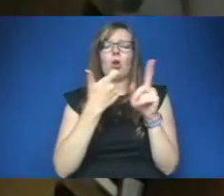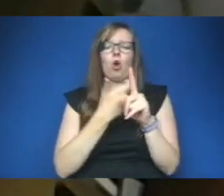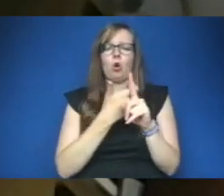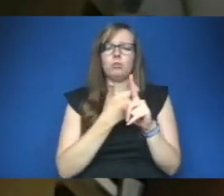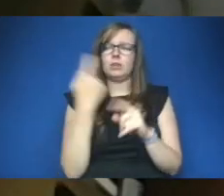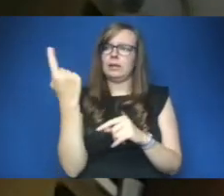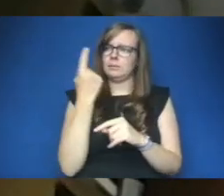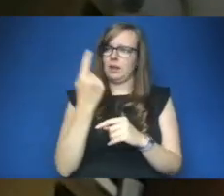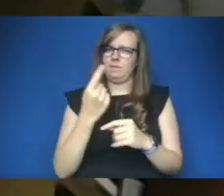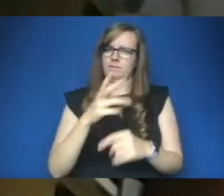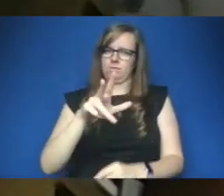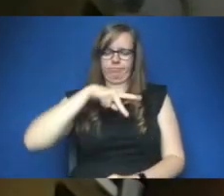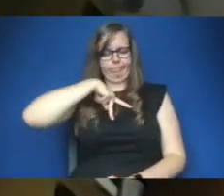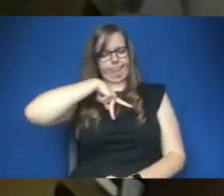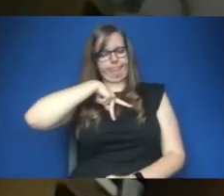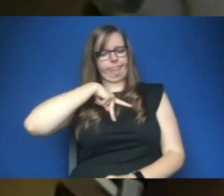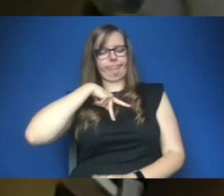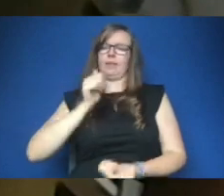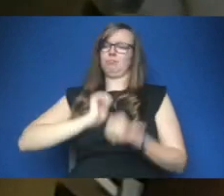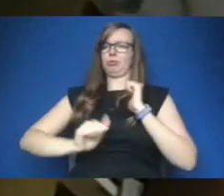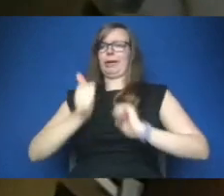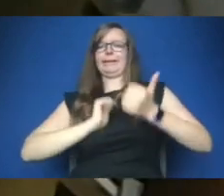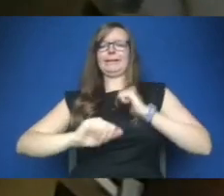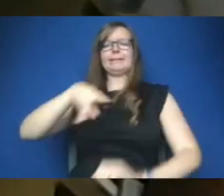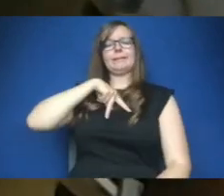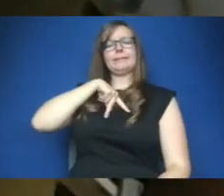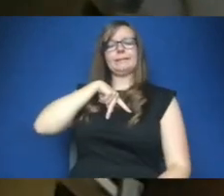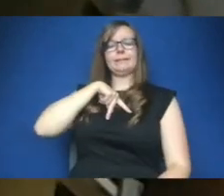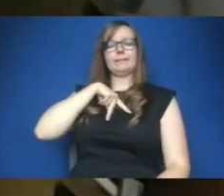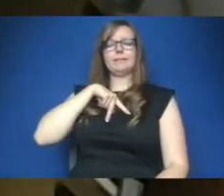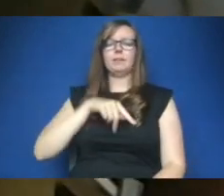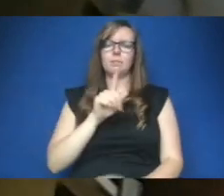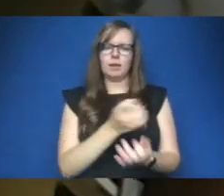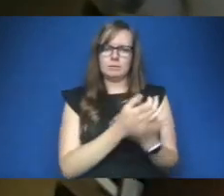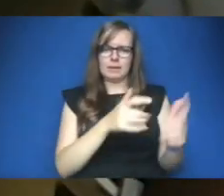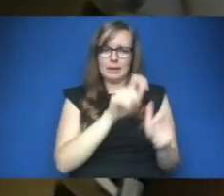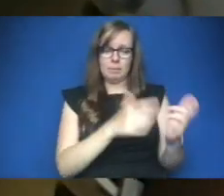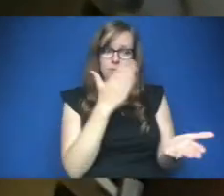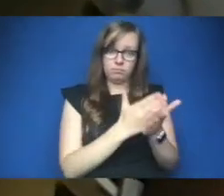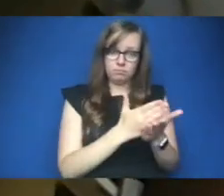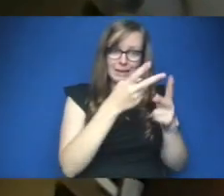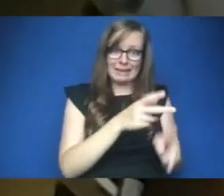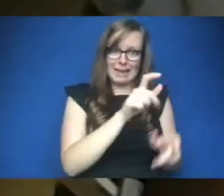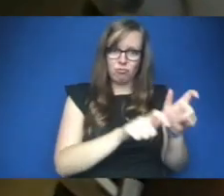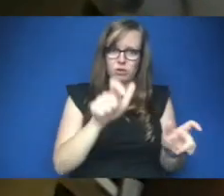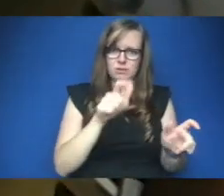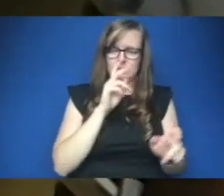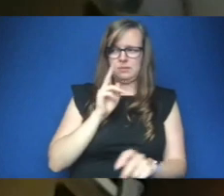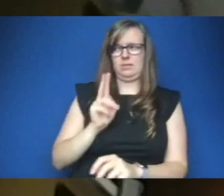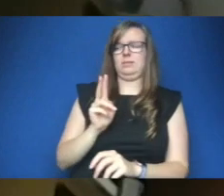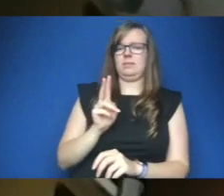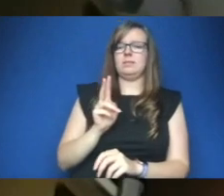he wears it with pride apparently but for many people actually the care they look upon that as a little bit of contempt